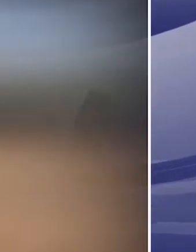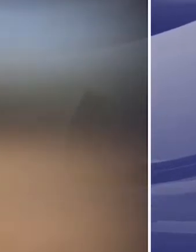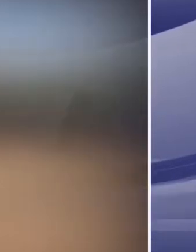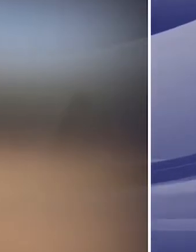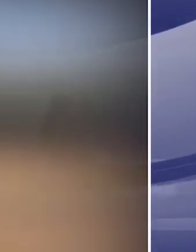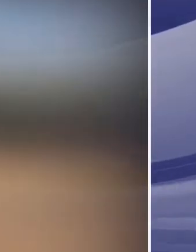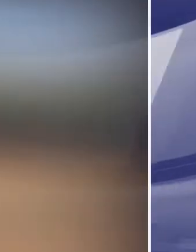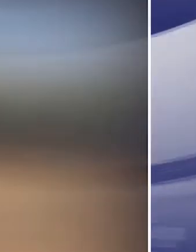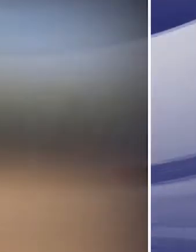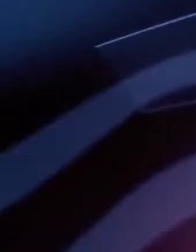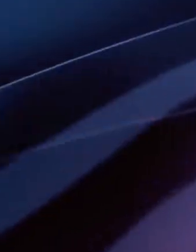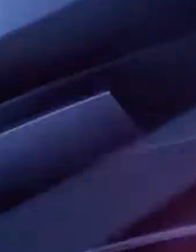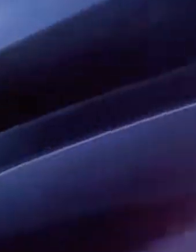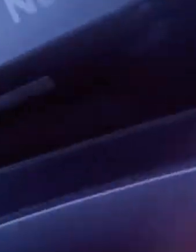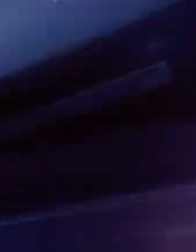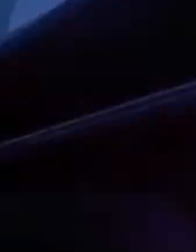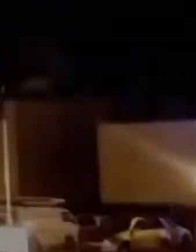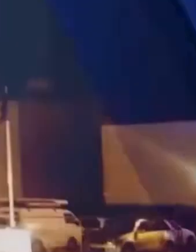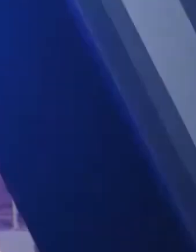his advantage.